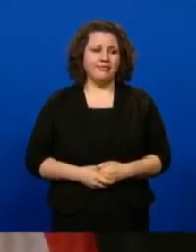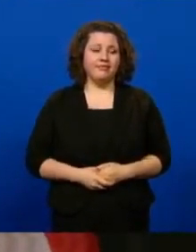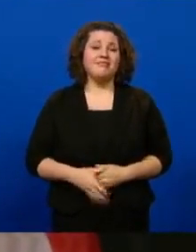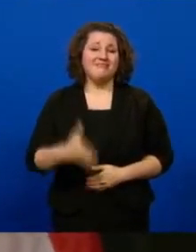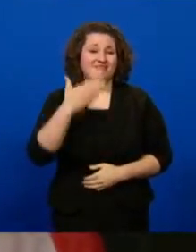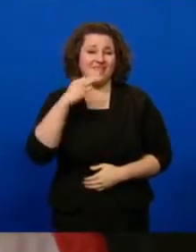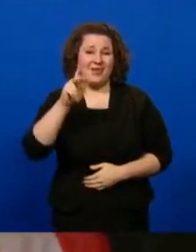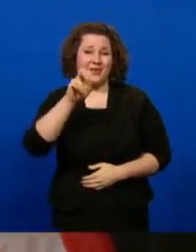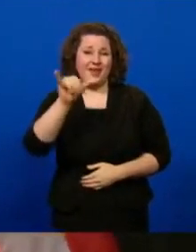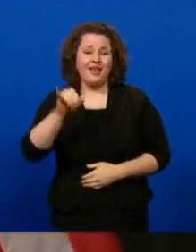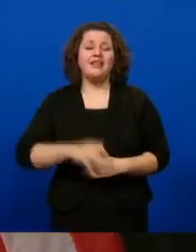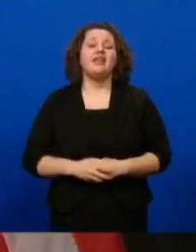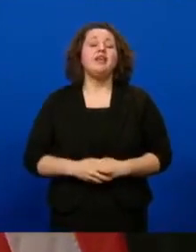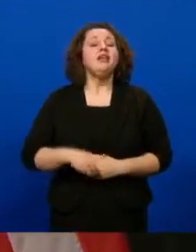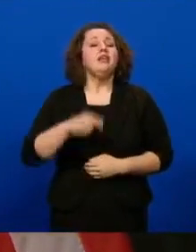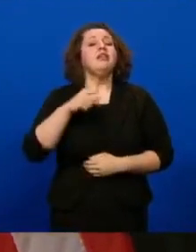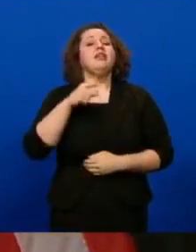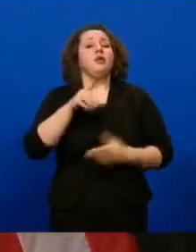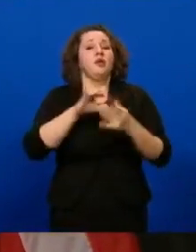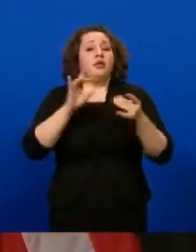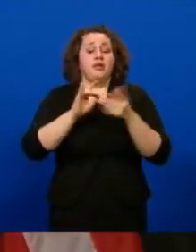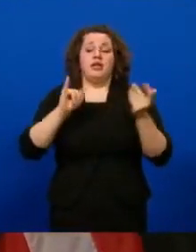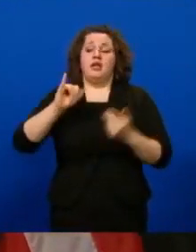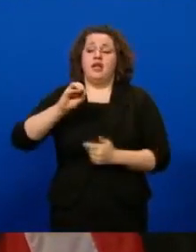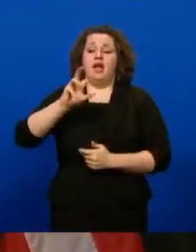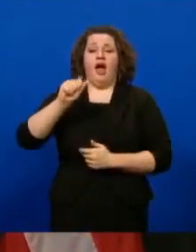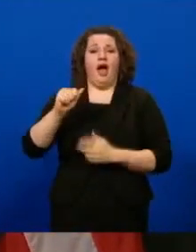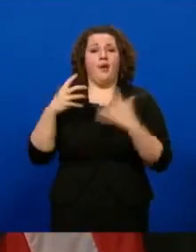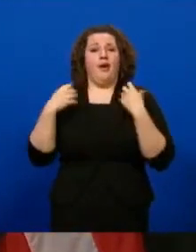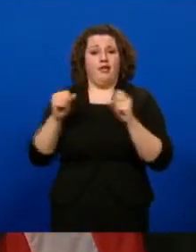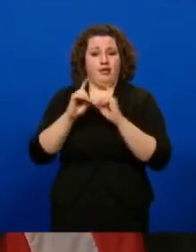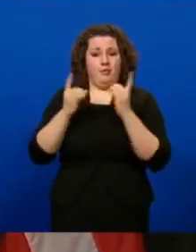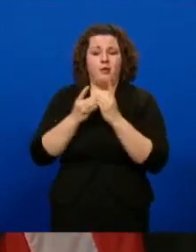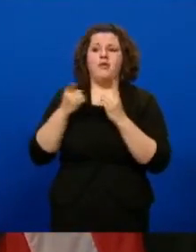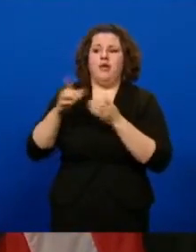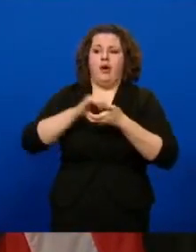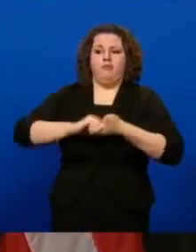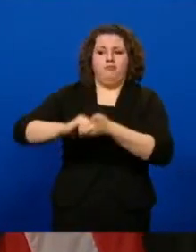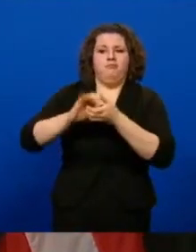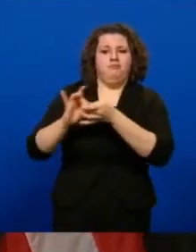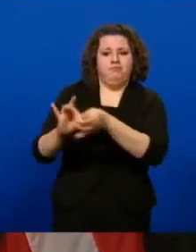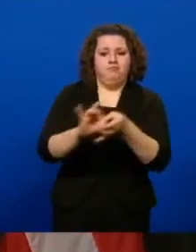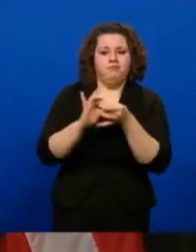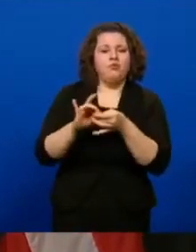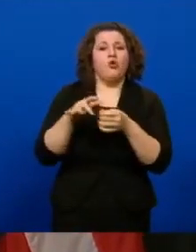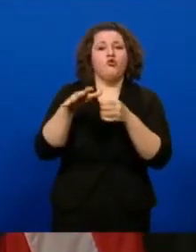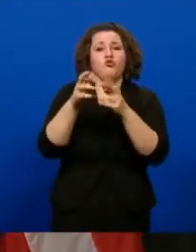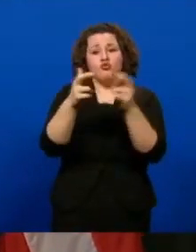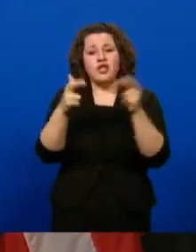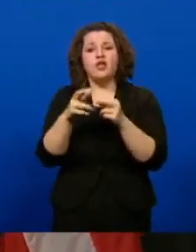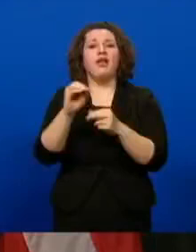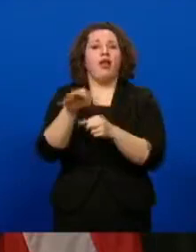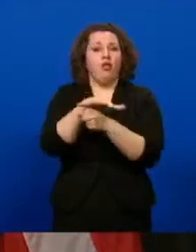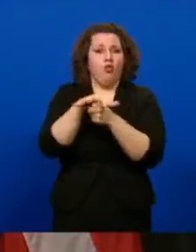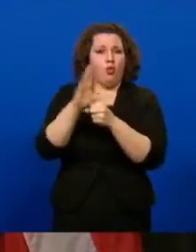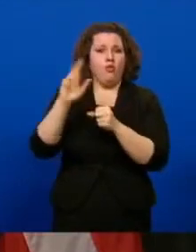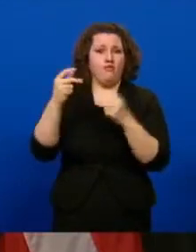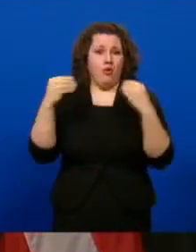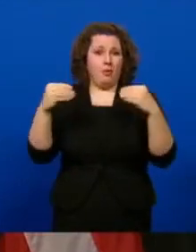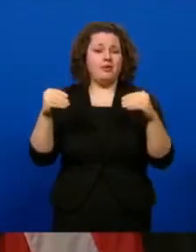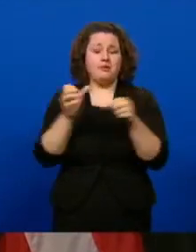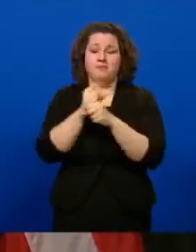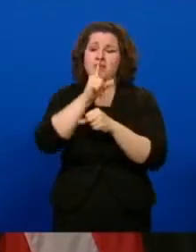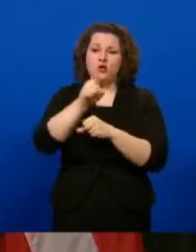Thank you, Kelly. As you mentioned, the Iowa Department of Public Health is coordinating with regional and local pharmacies to ensure their readiness to